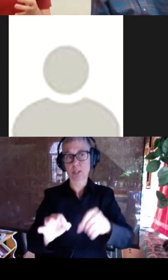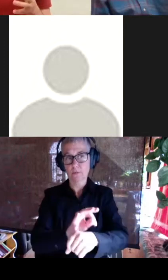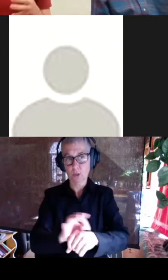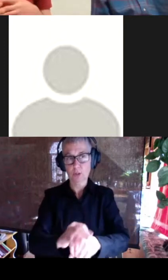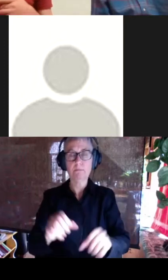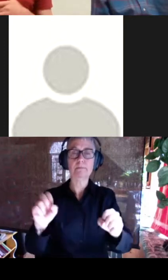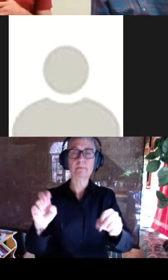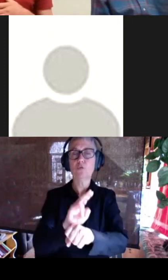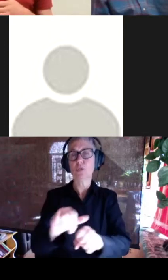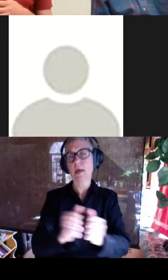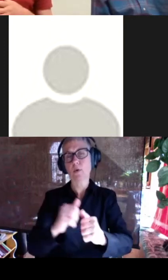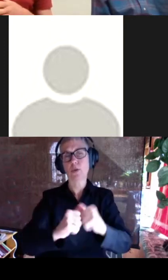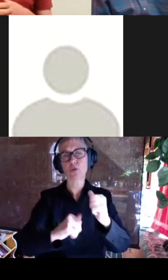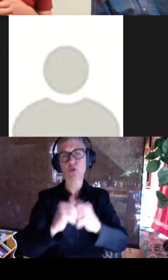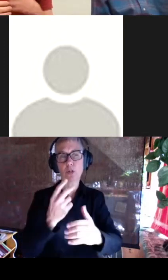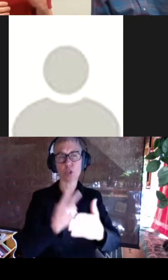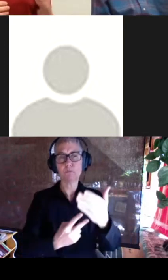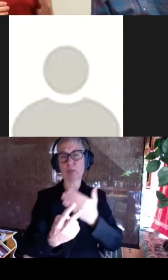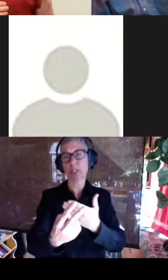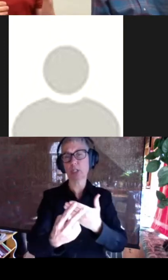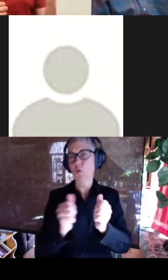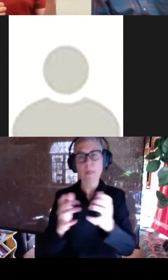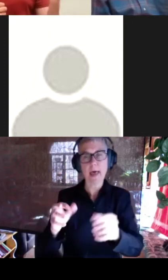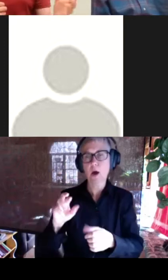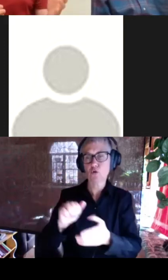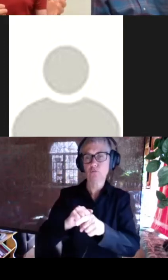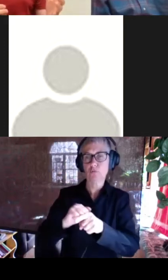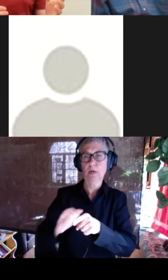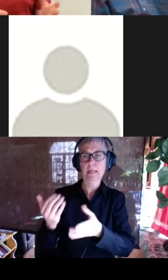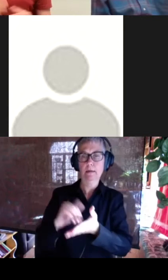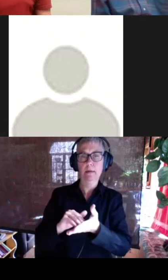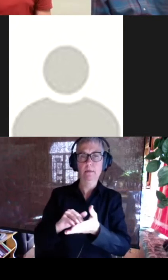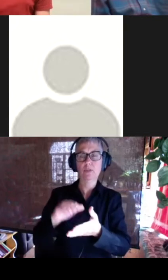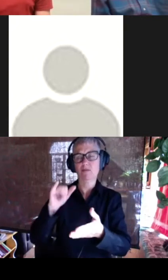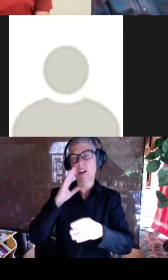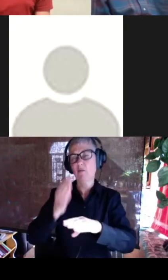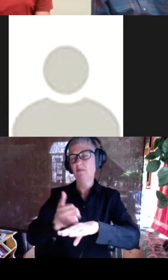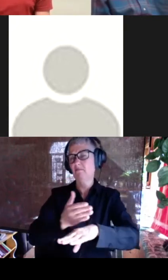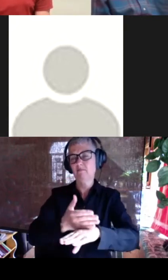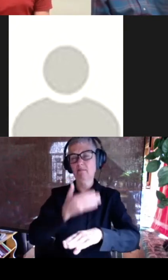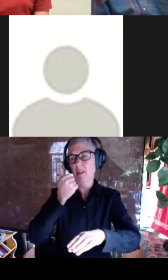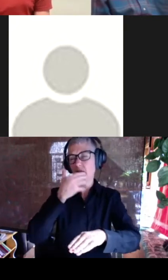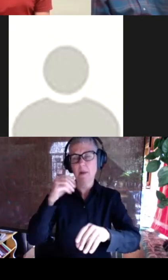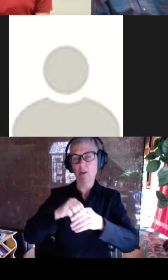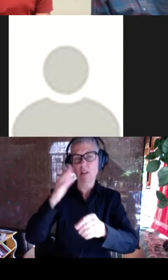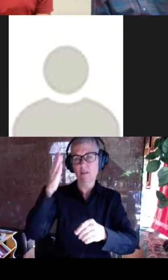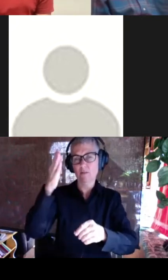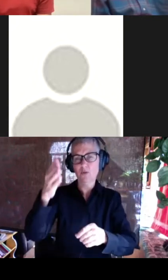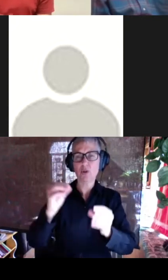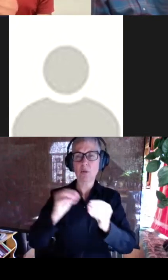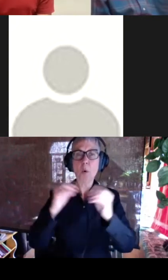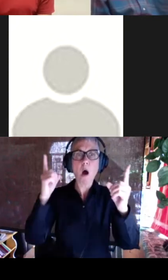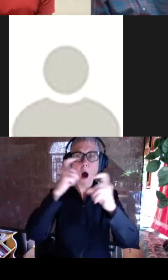prediction networks without any sort of retraining. So as those grow even better and better in the future, they allow more complicated proteins